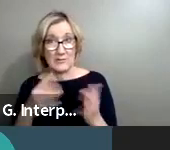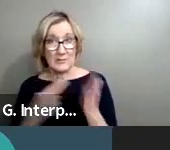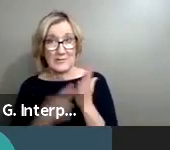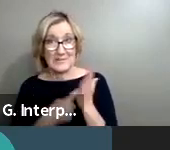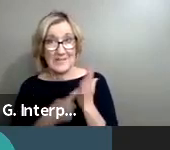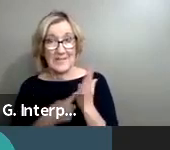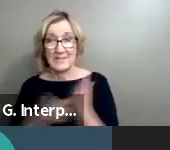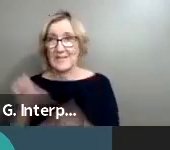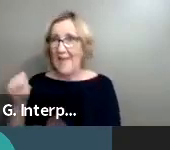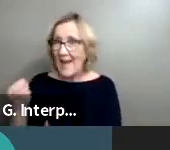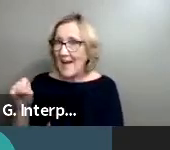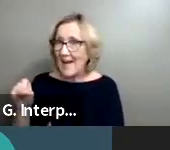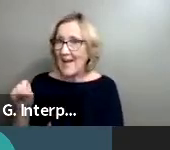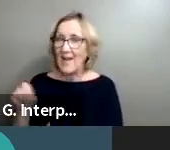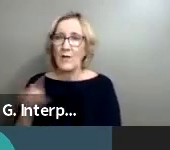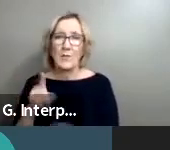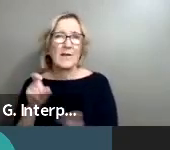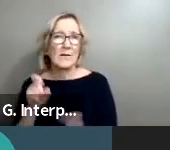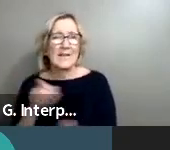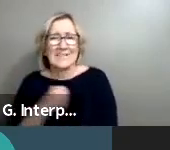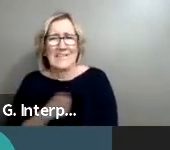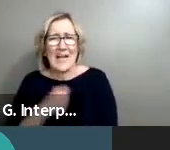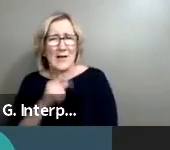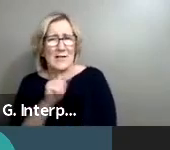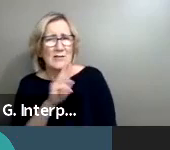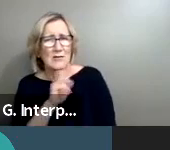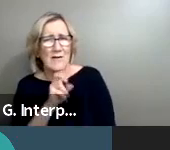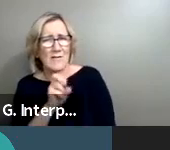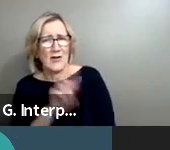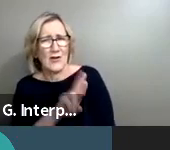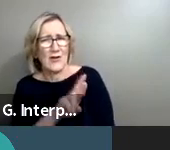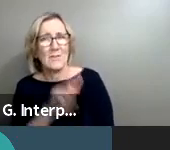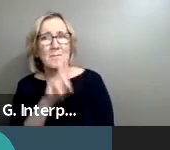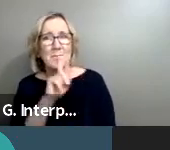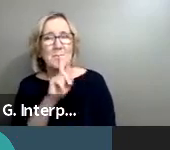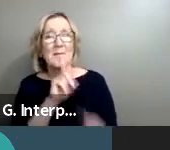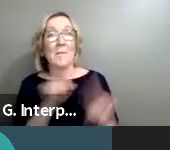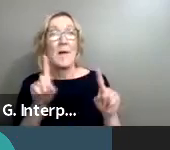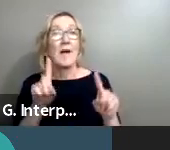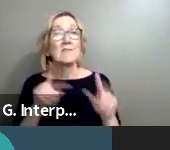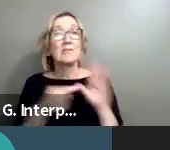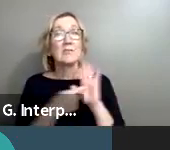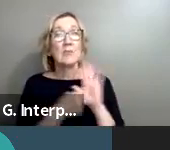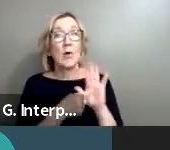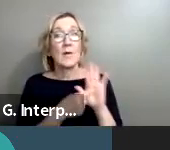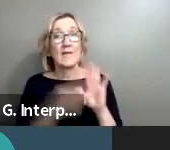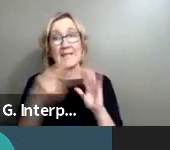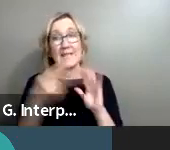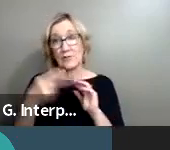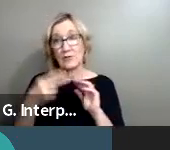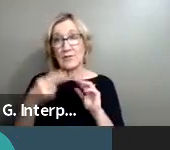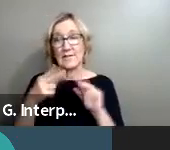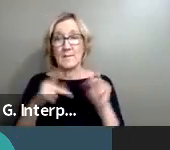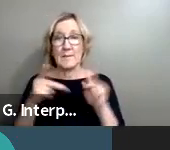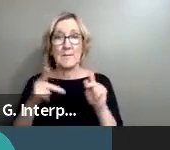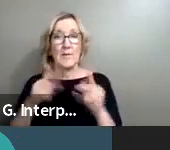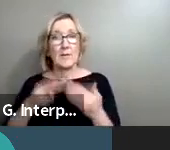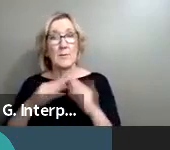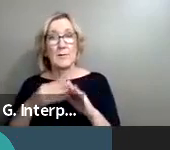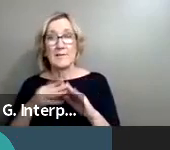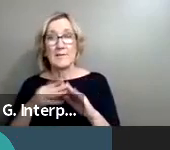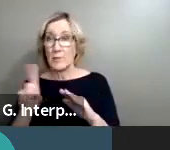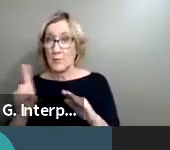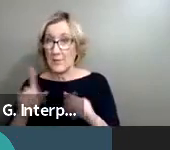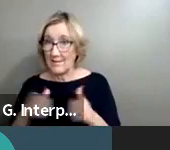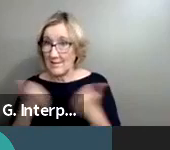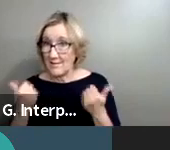Yeah. this is just really quickly. Sorry, Trevor. This is just a little quote. Just kind of showing the history of the people in the communities that we live in is why